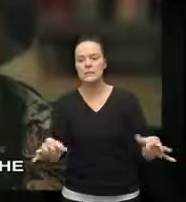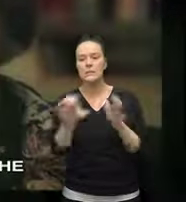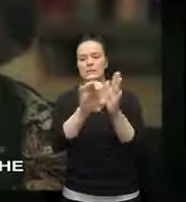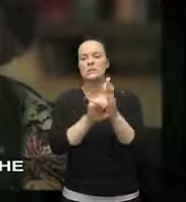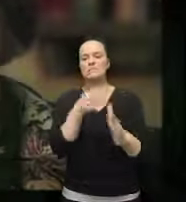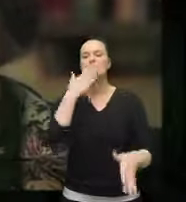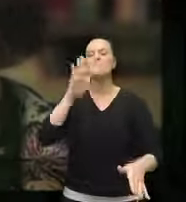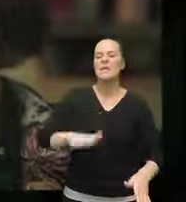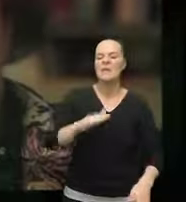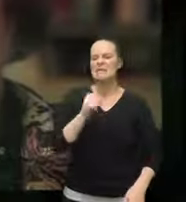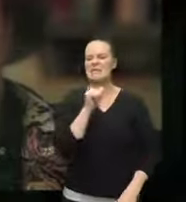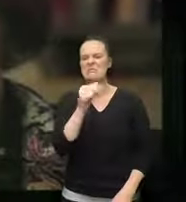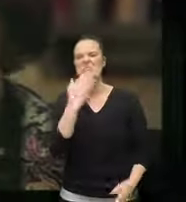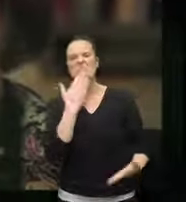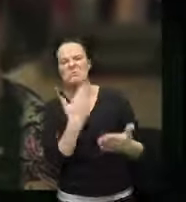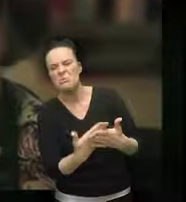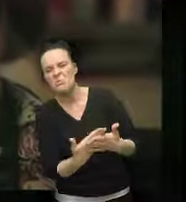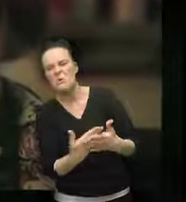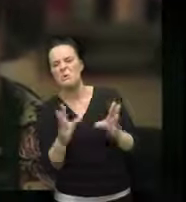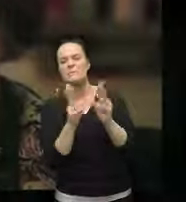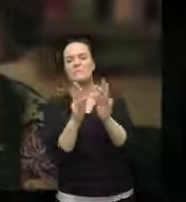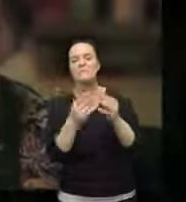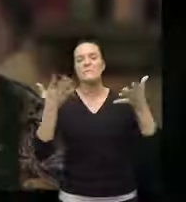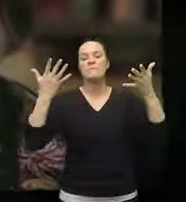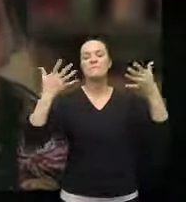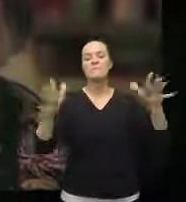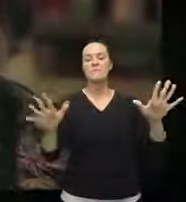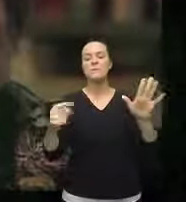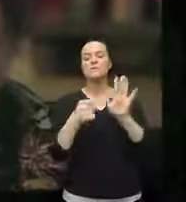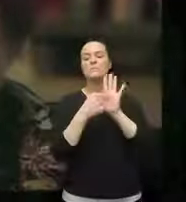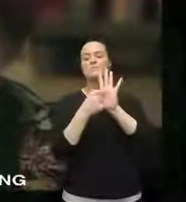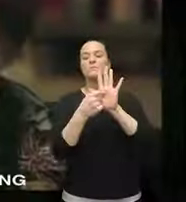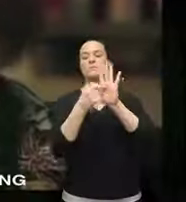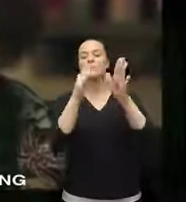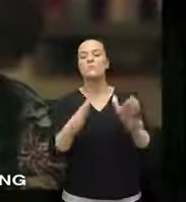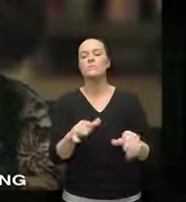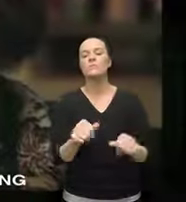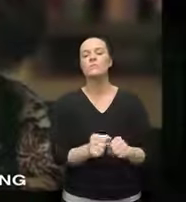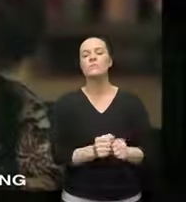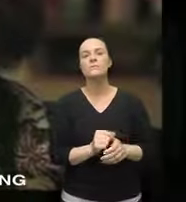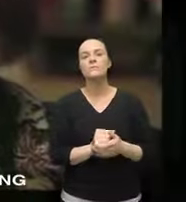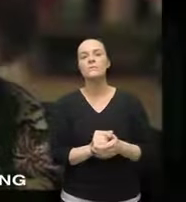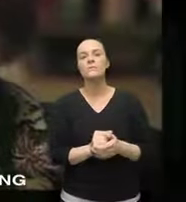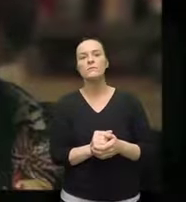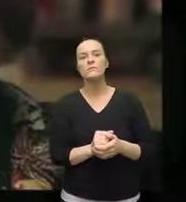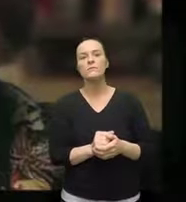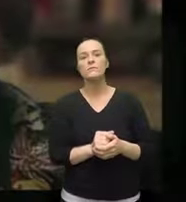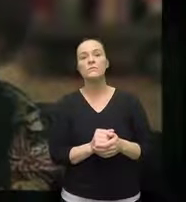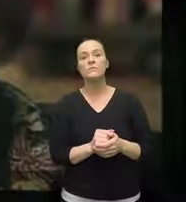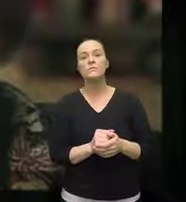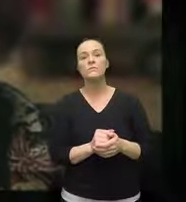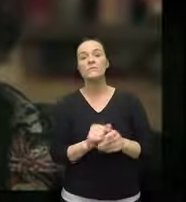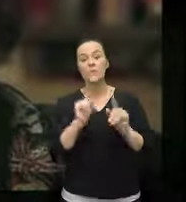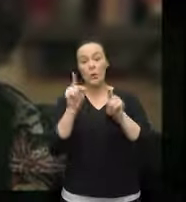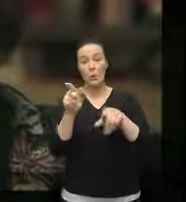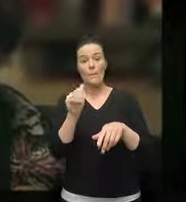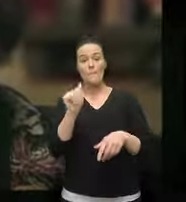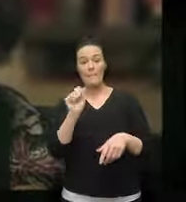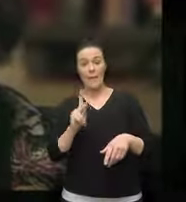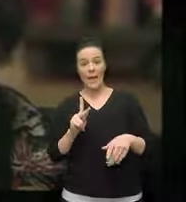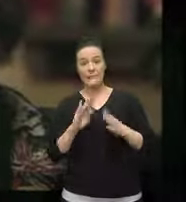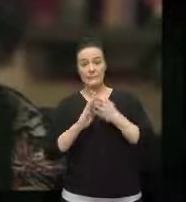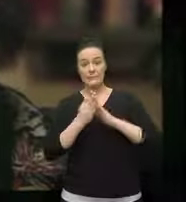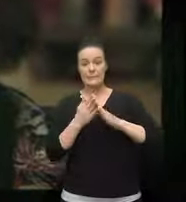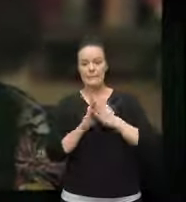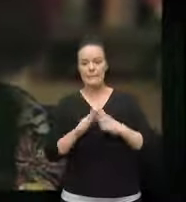federal constitution they decided it went too far this was no good and the delegates are going to have to go back and